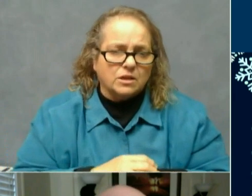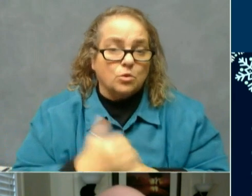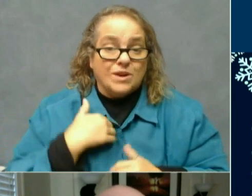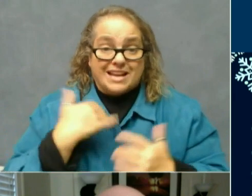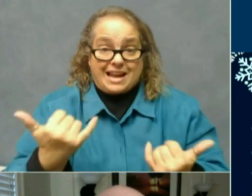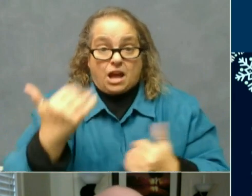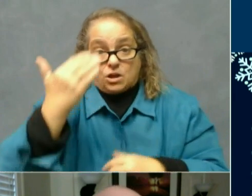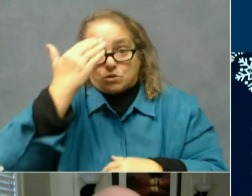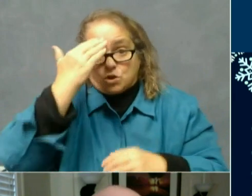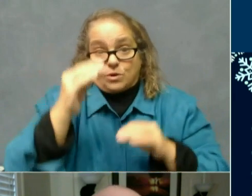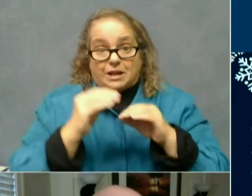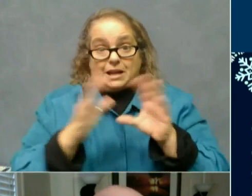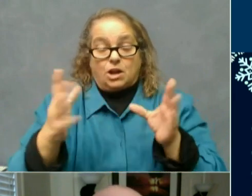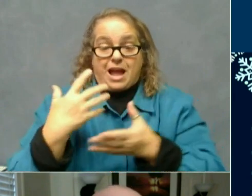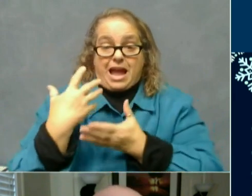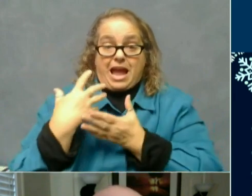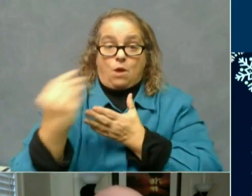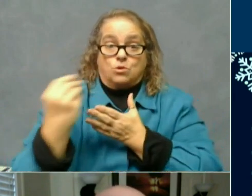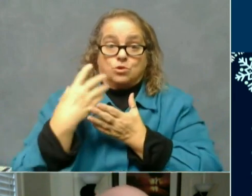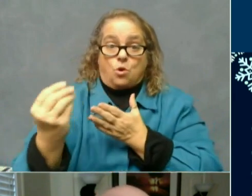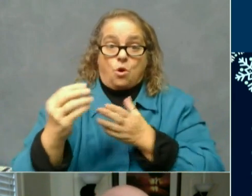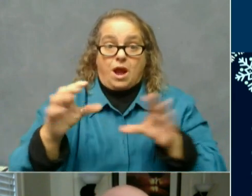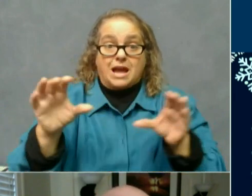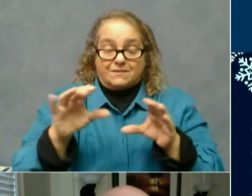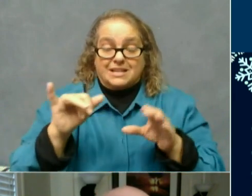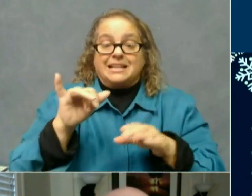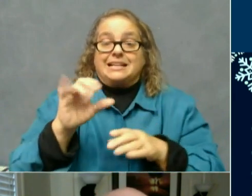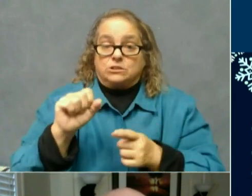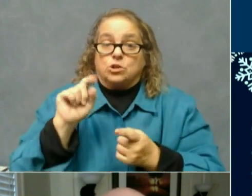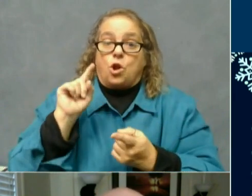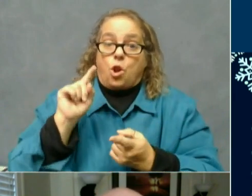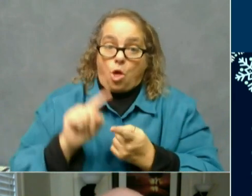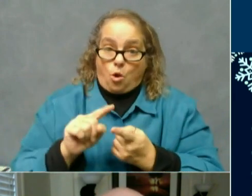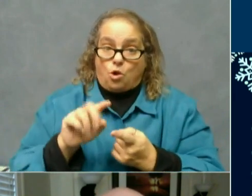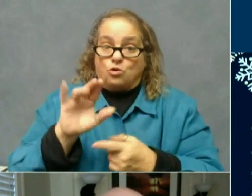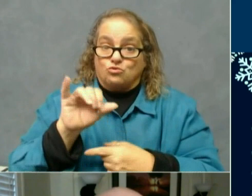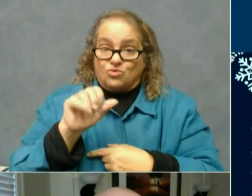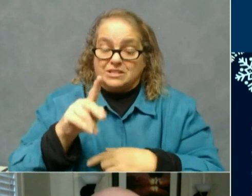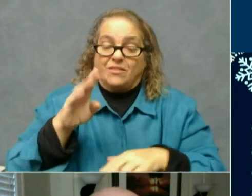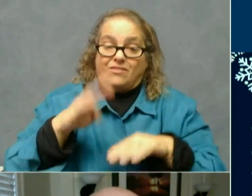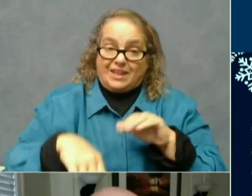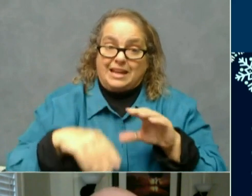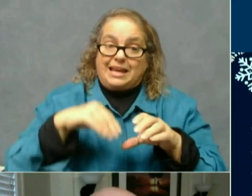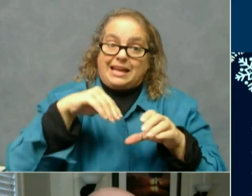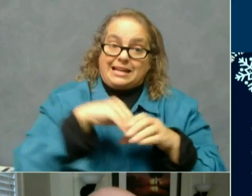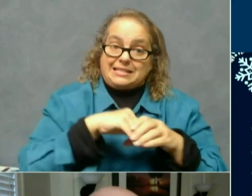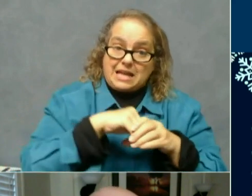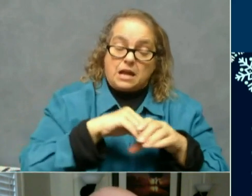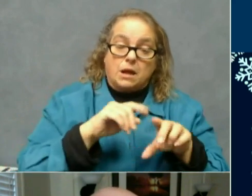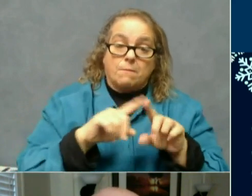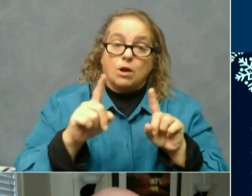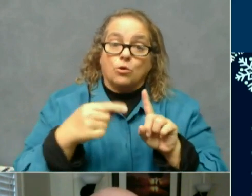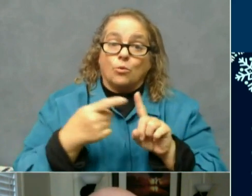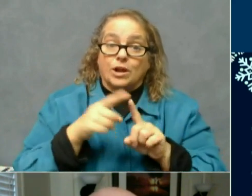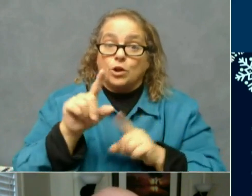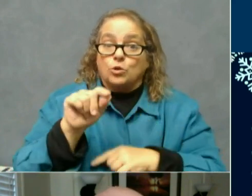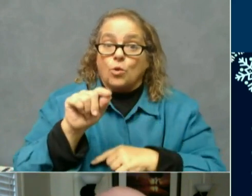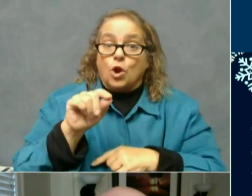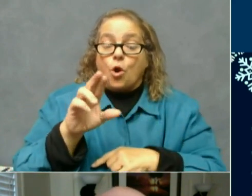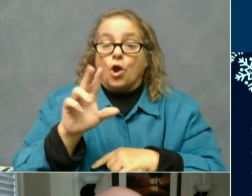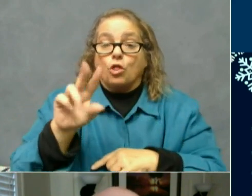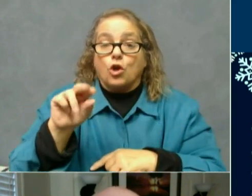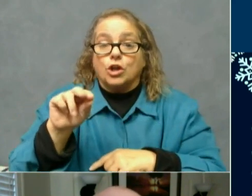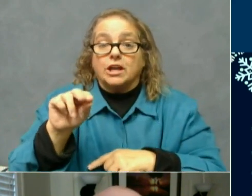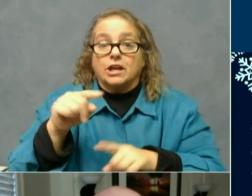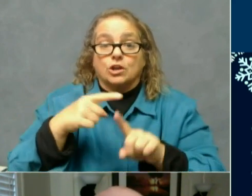outdoor activities are lower risk than interior activities. But when it's 20 or 30 degrees outside, most people aren't going to